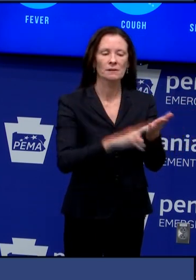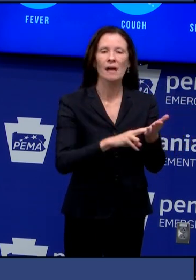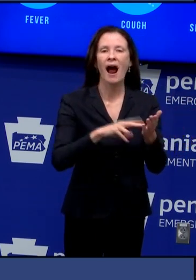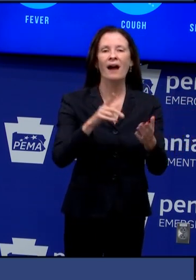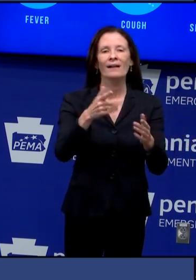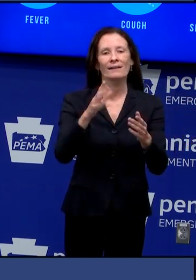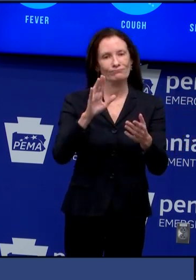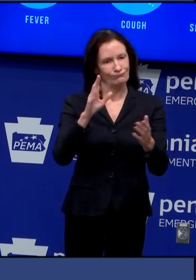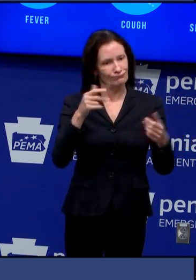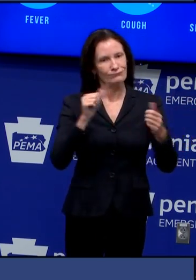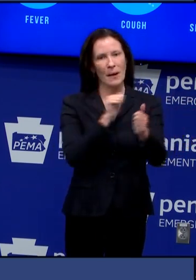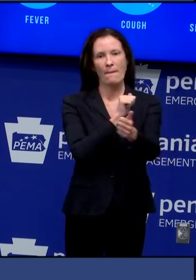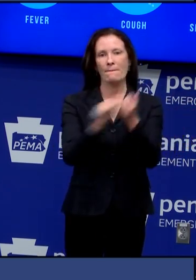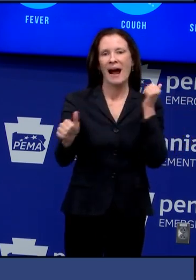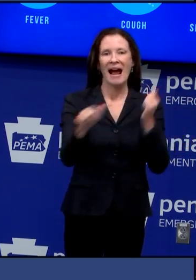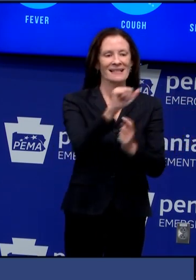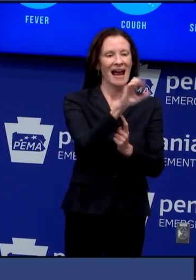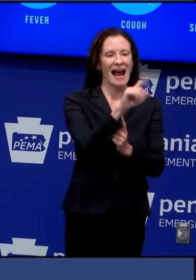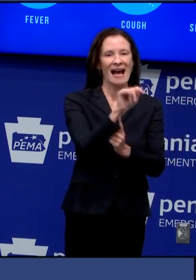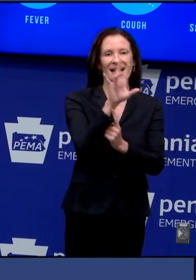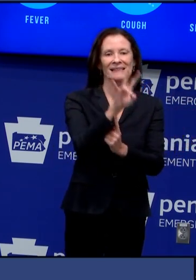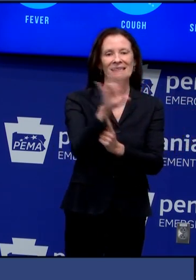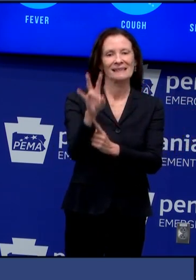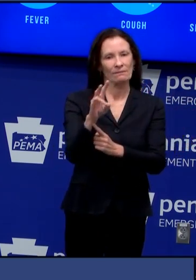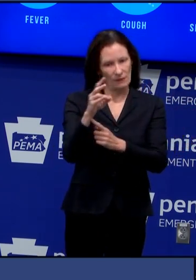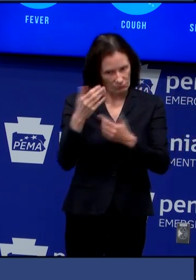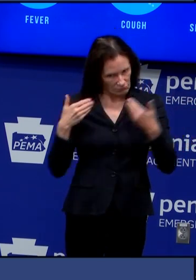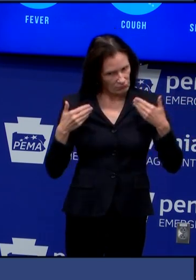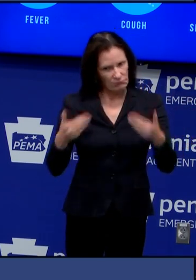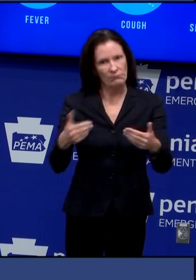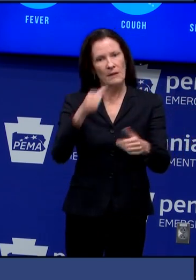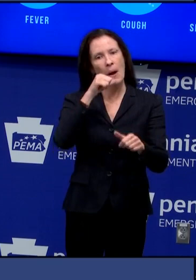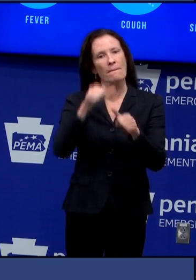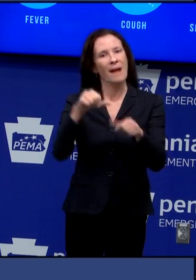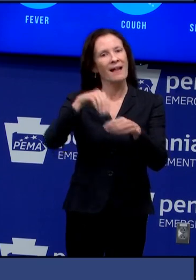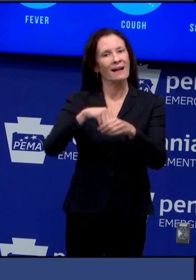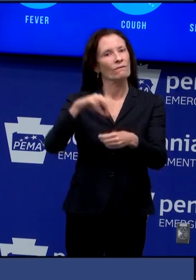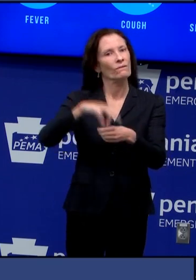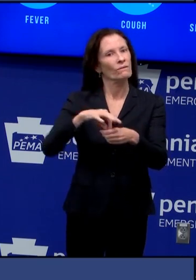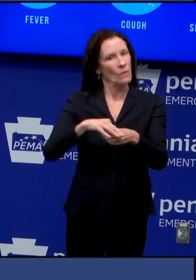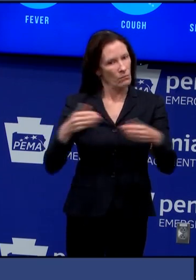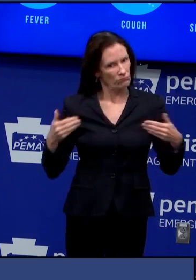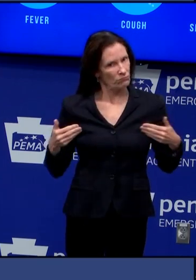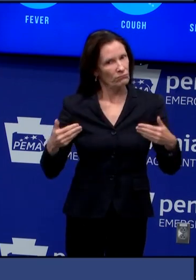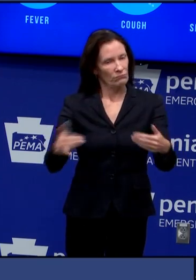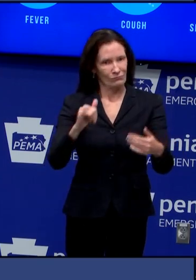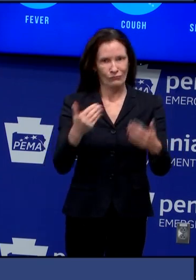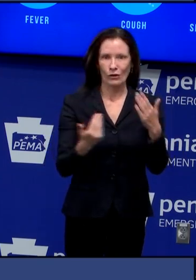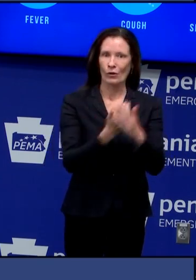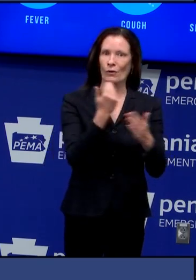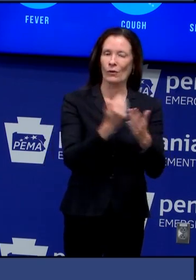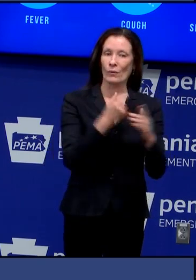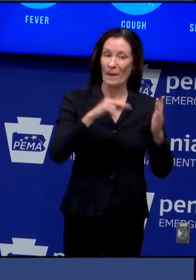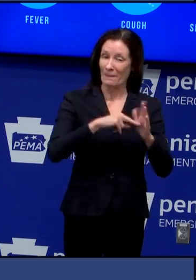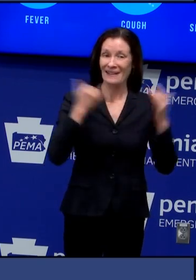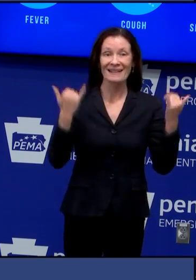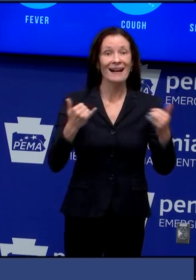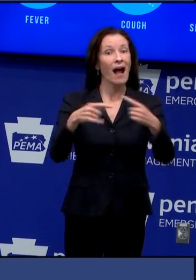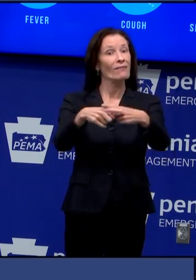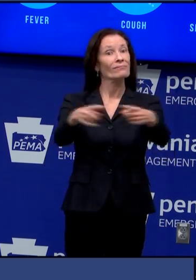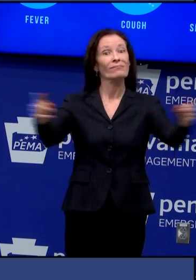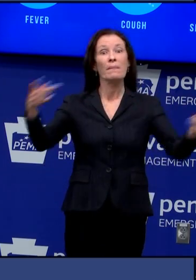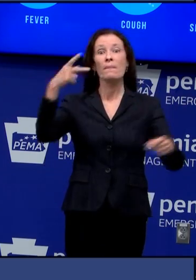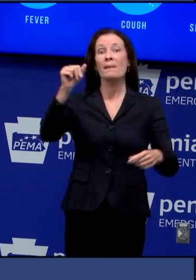that Pennsylvanians would have more options for voting than in the last eight decades plus thank